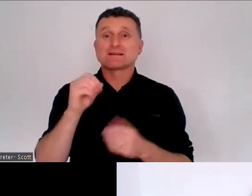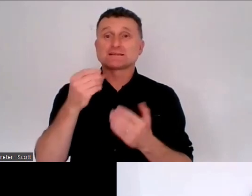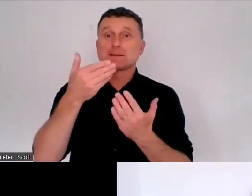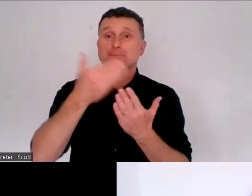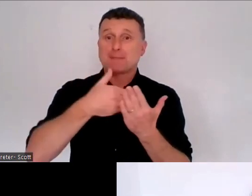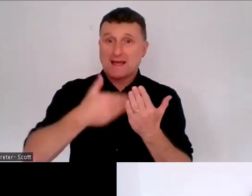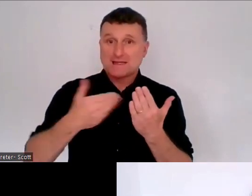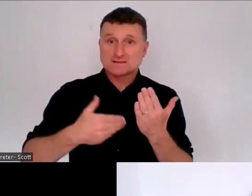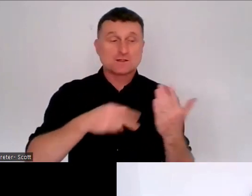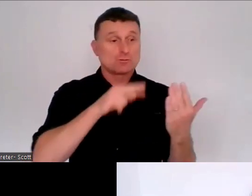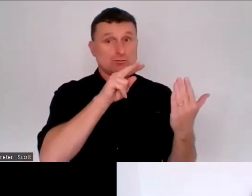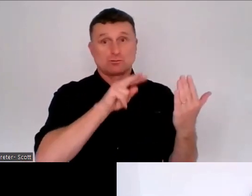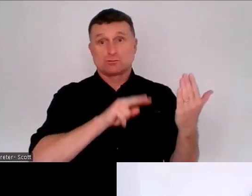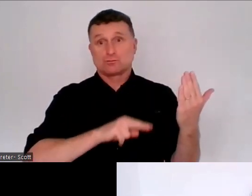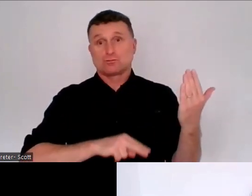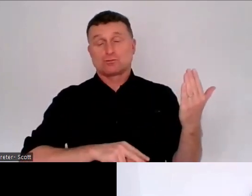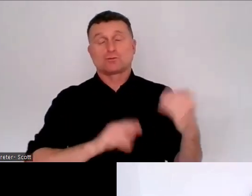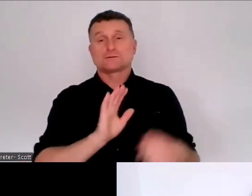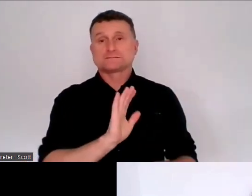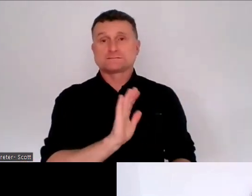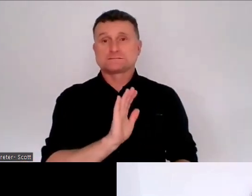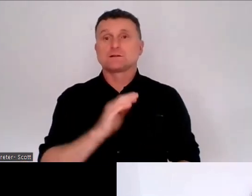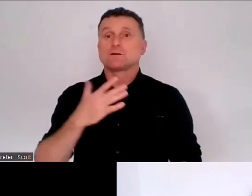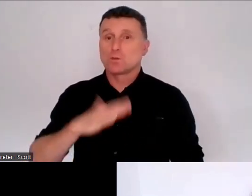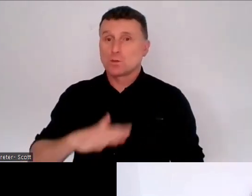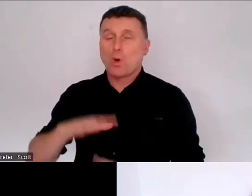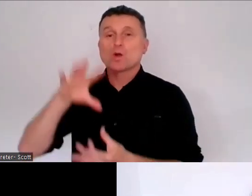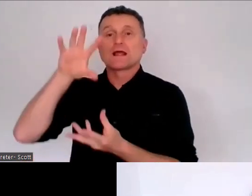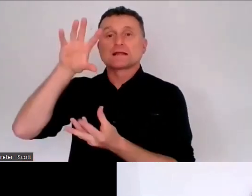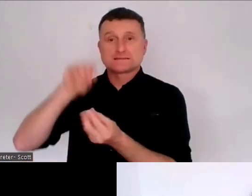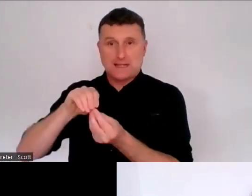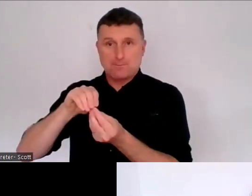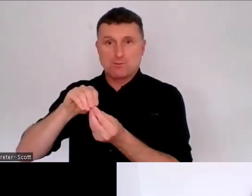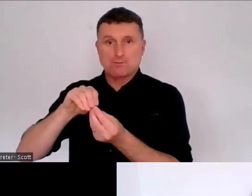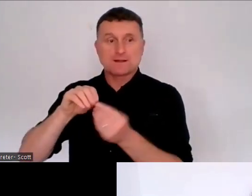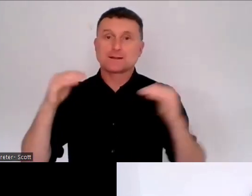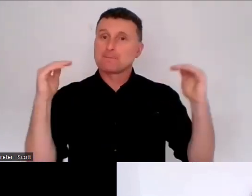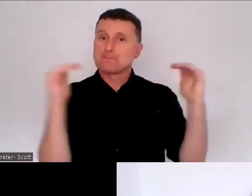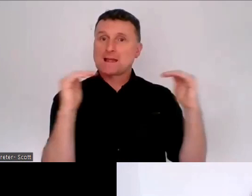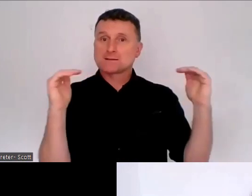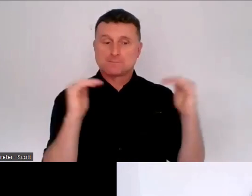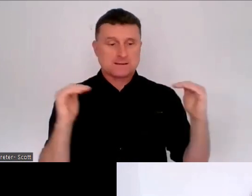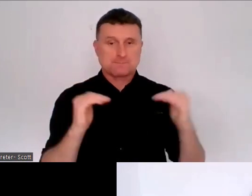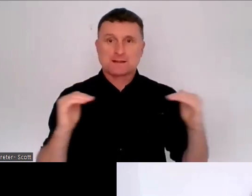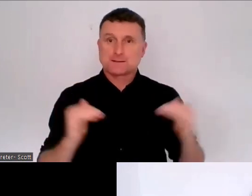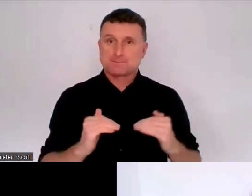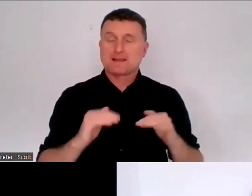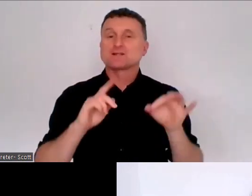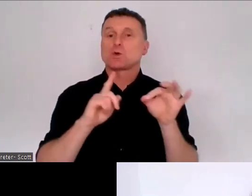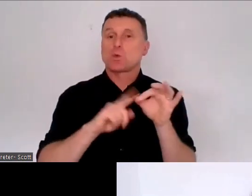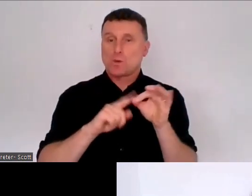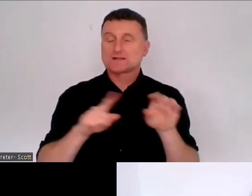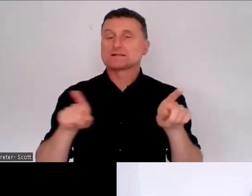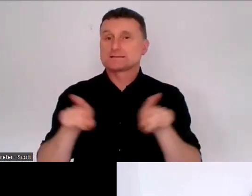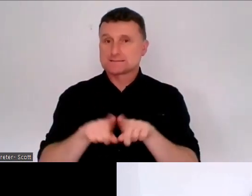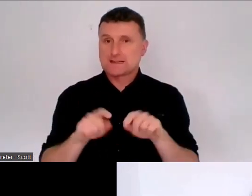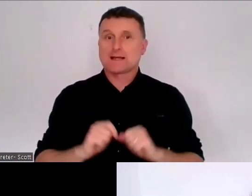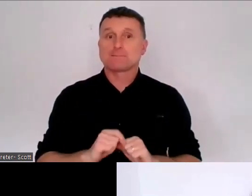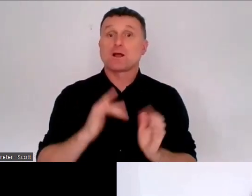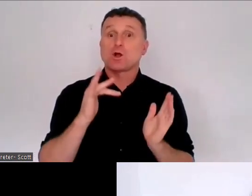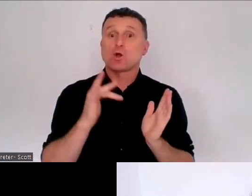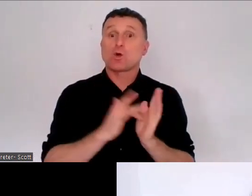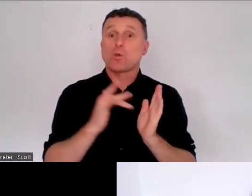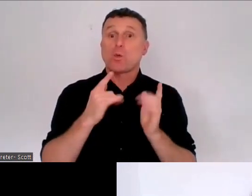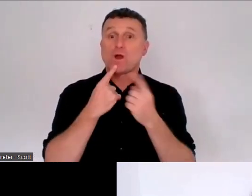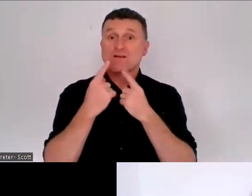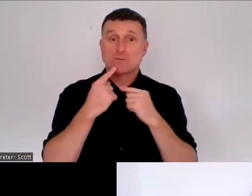have time for the summary, all the questions will be the same and the core information which explains those questions is